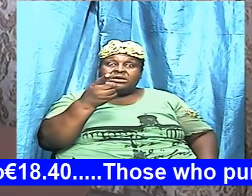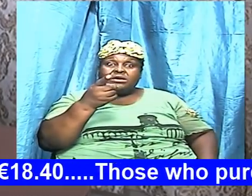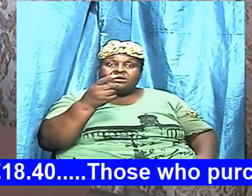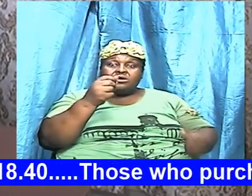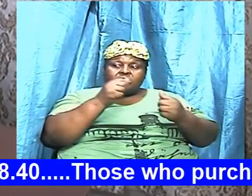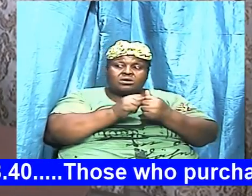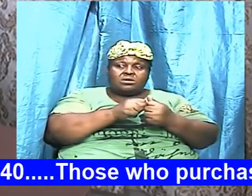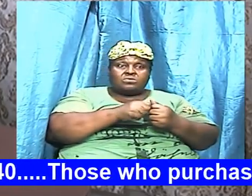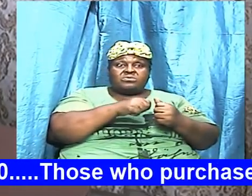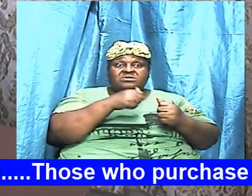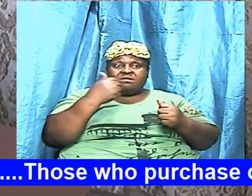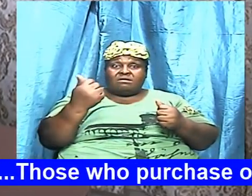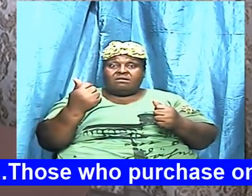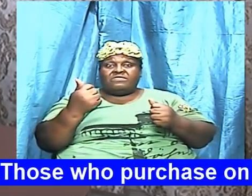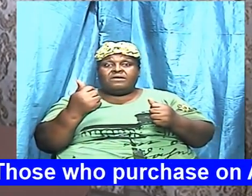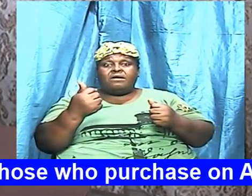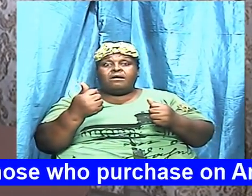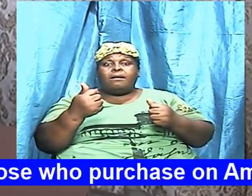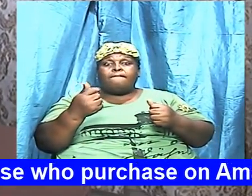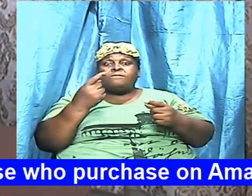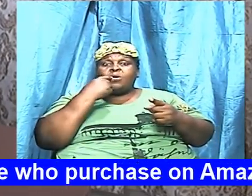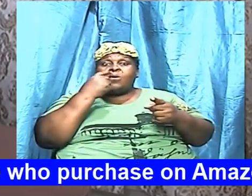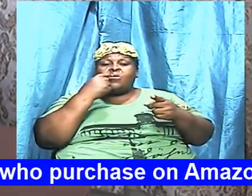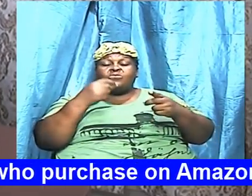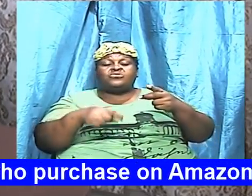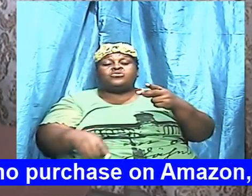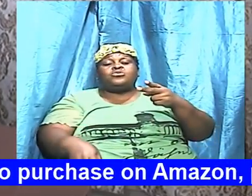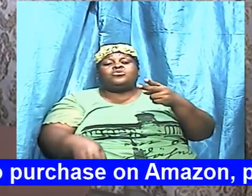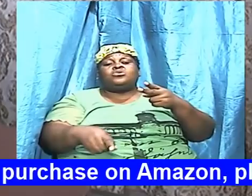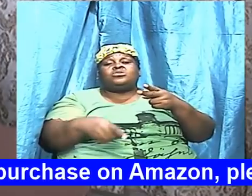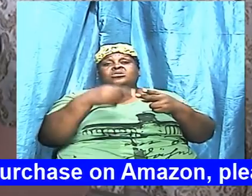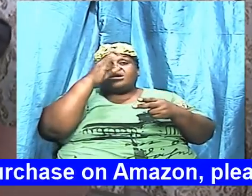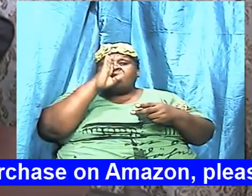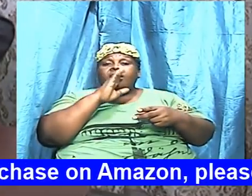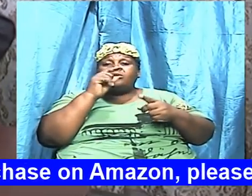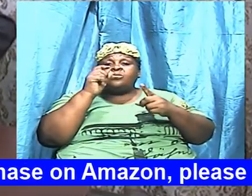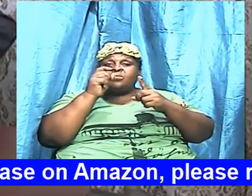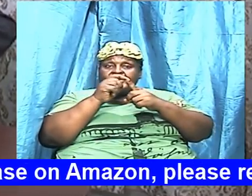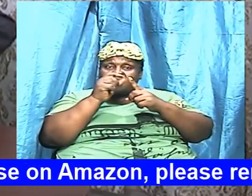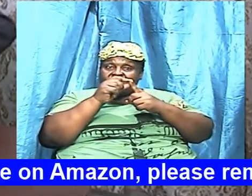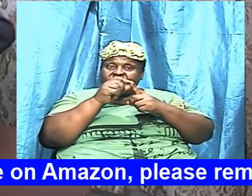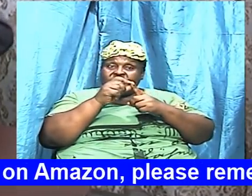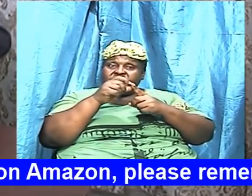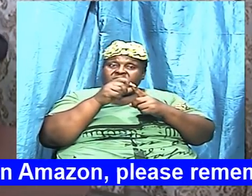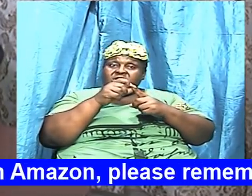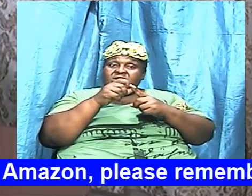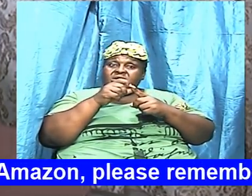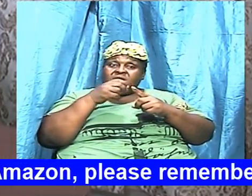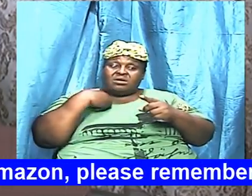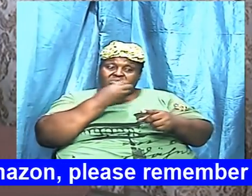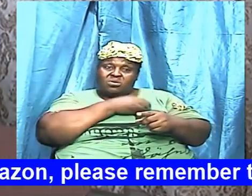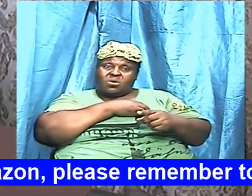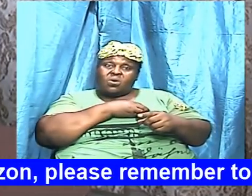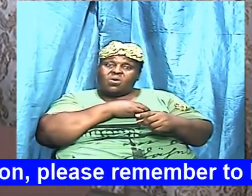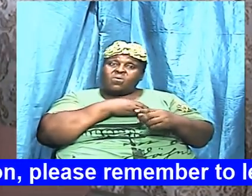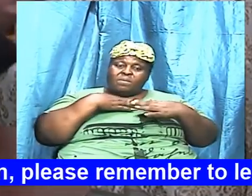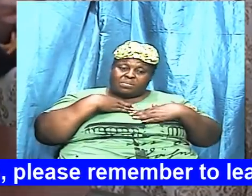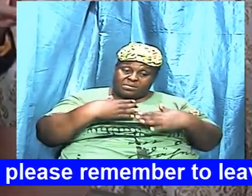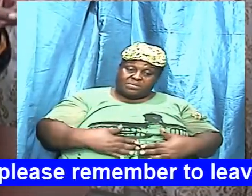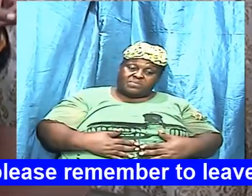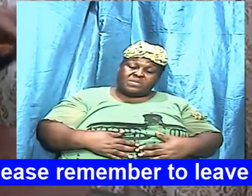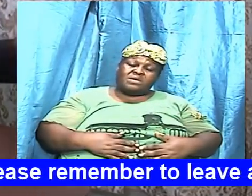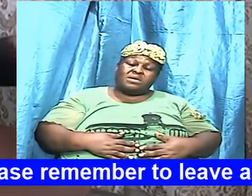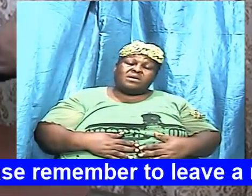other mouth the word and speak it from our being but it has